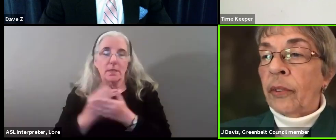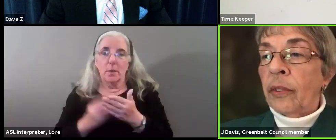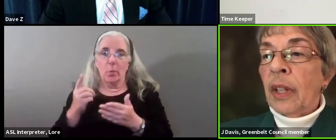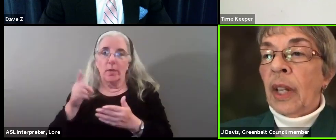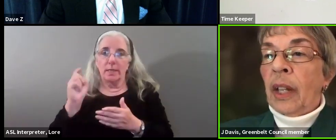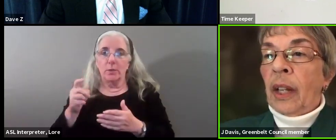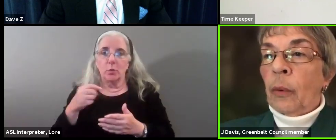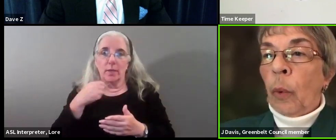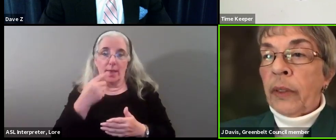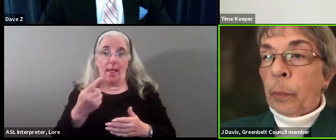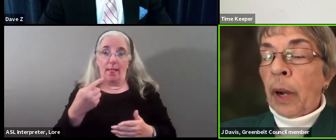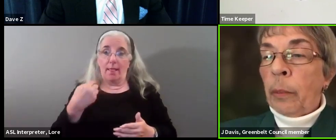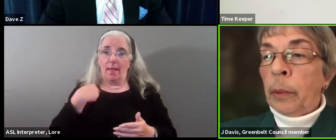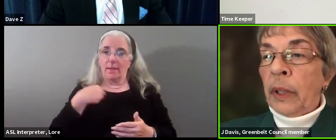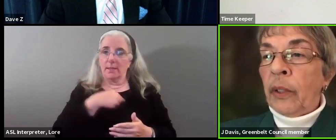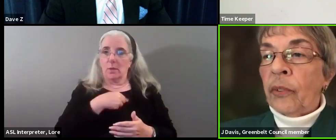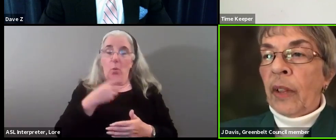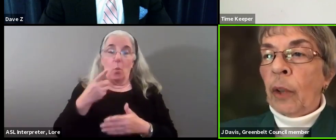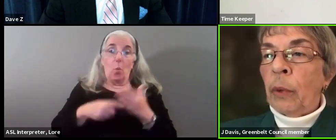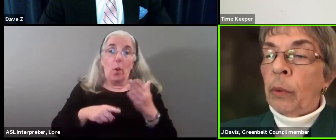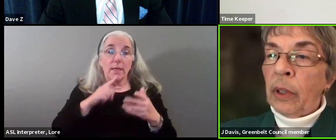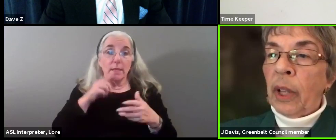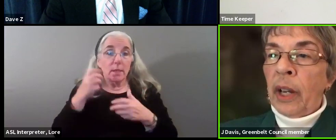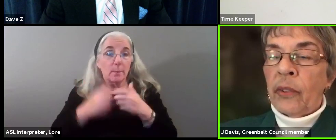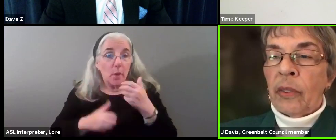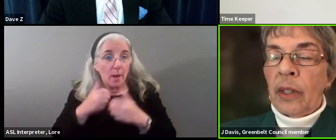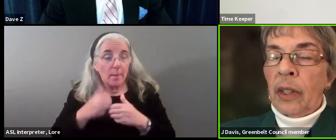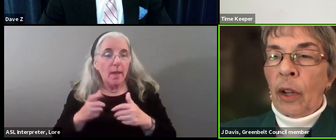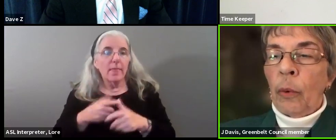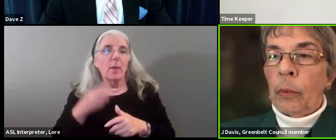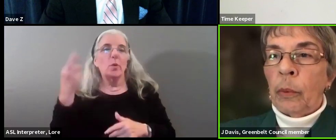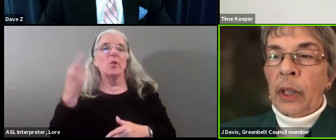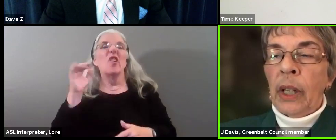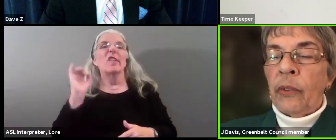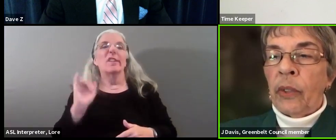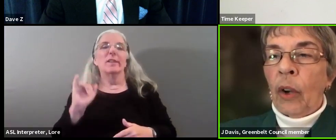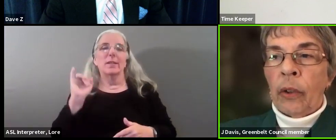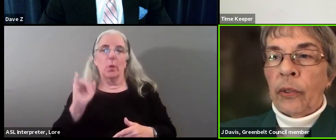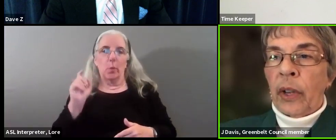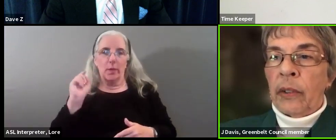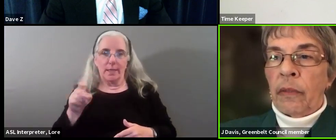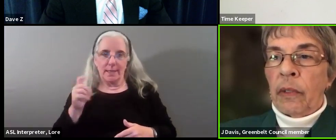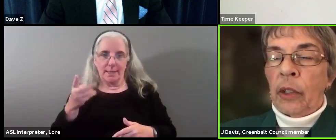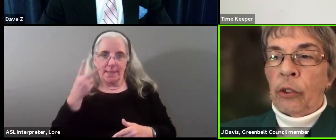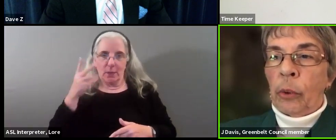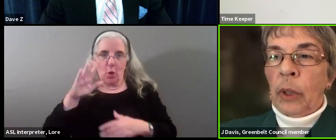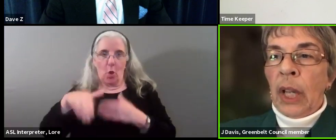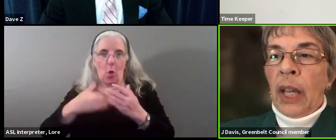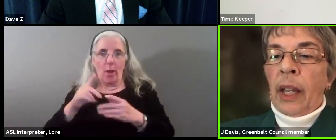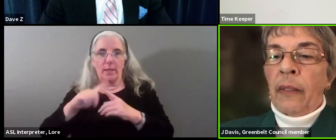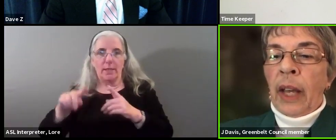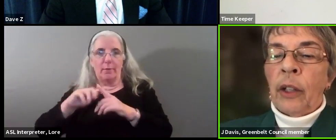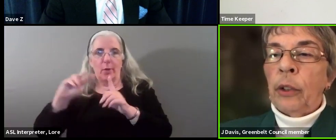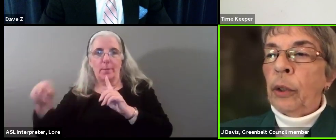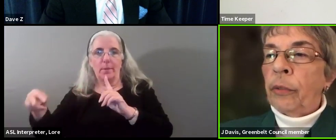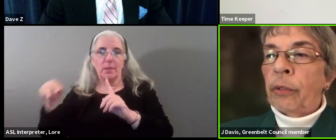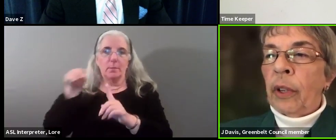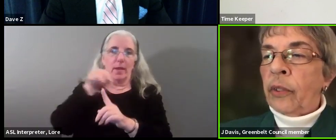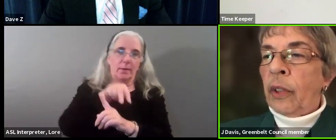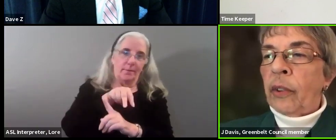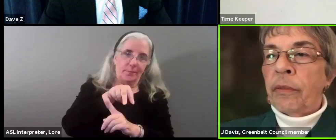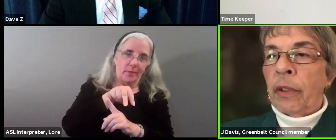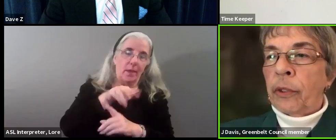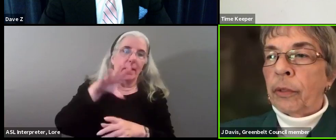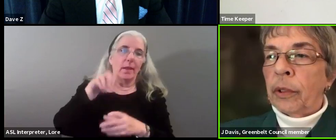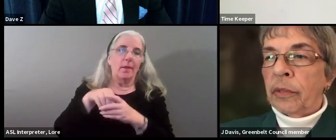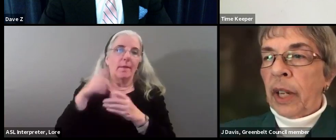tell us what the problem is. And then we realize, you know, we need to see all sides of the issue. And that included, for